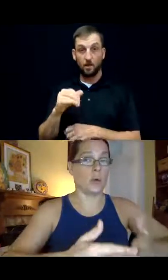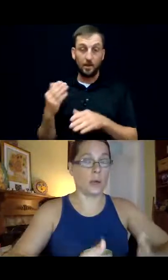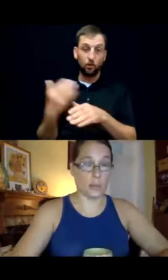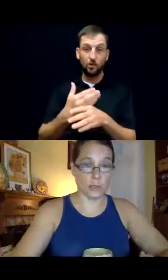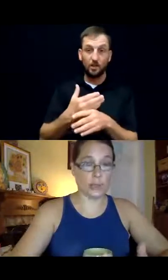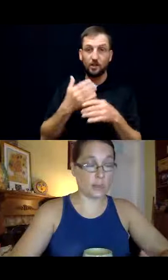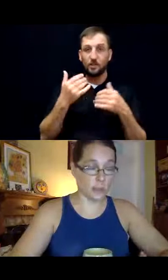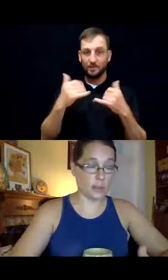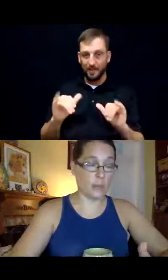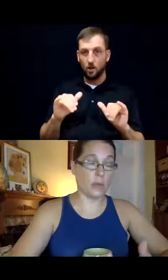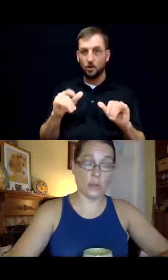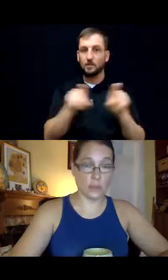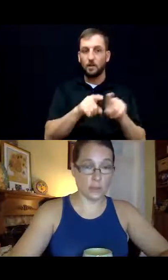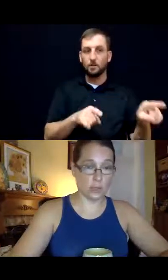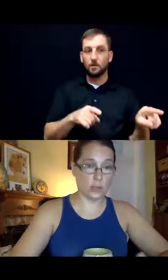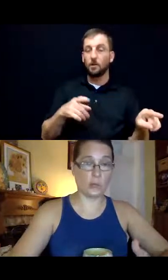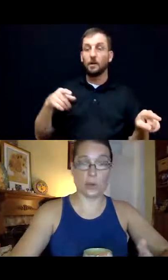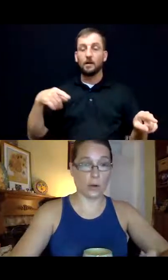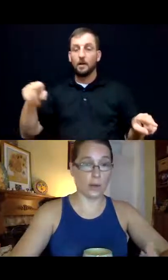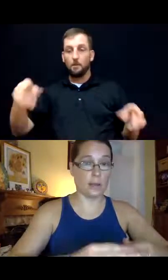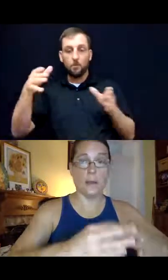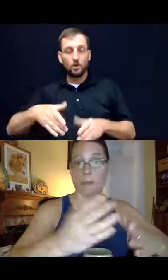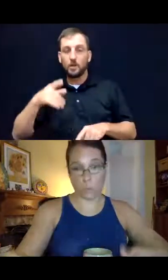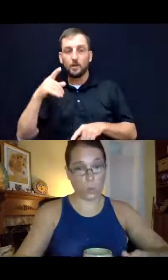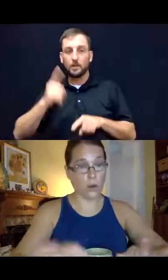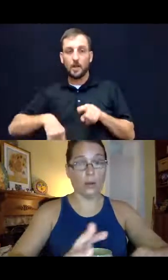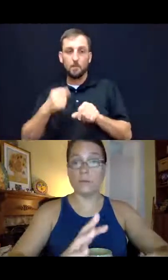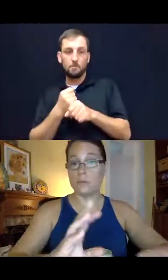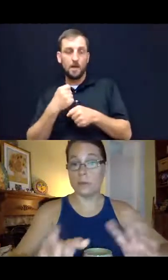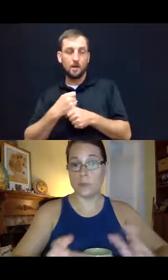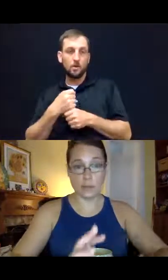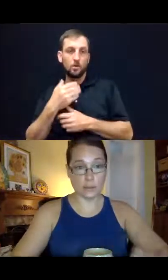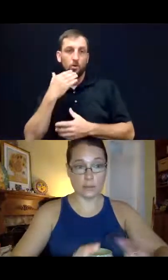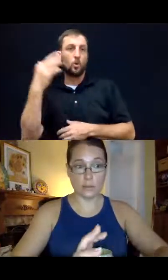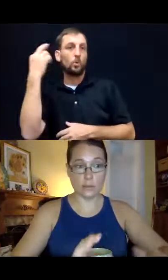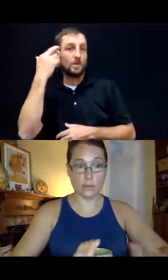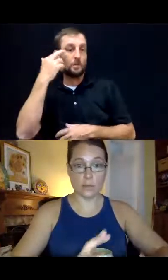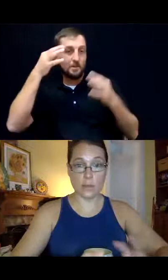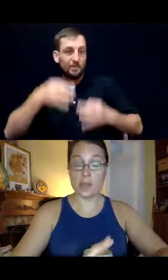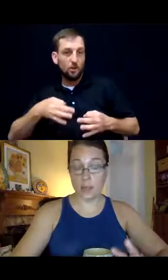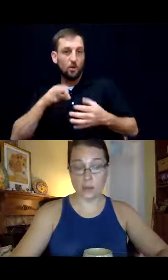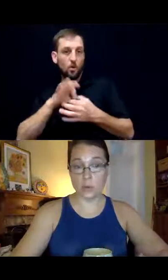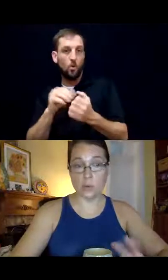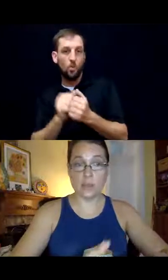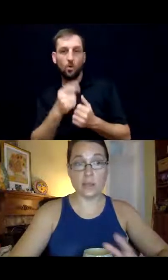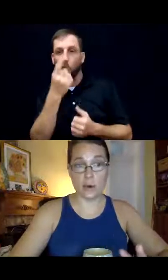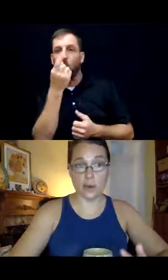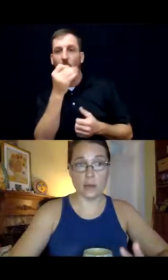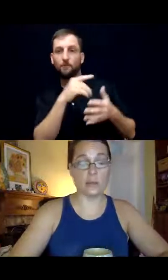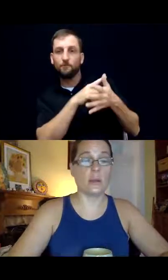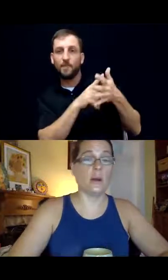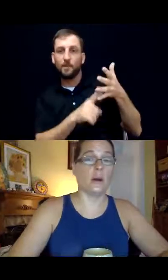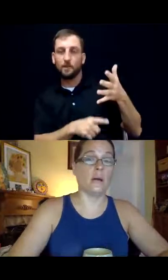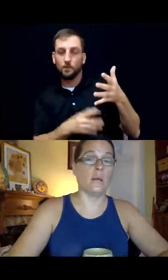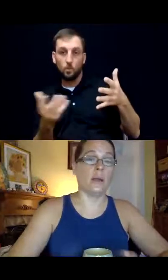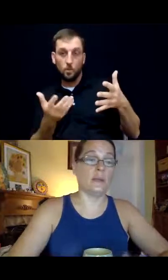unable to consistently make reasoned decisions regarding one of these things, one of these areas,